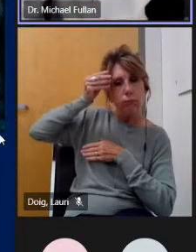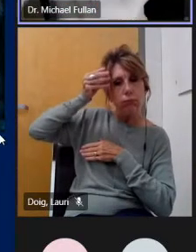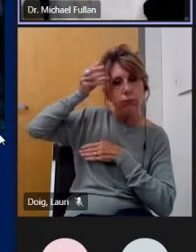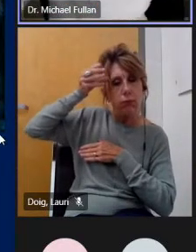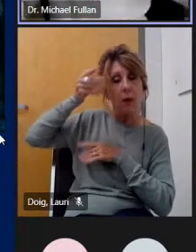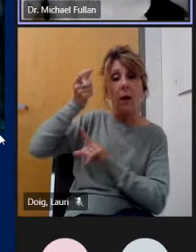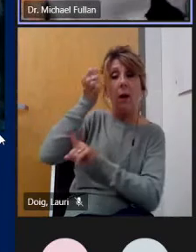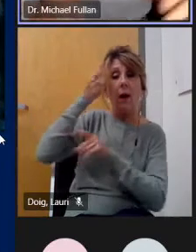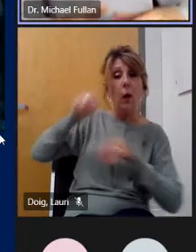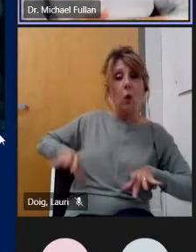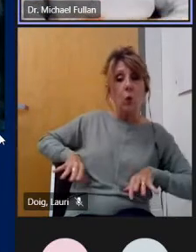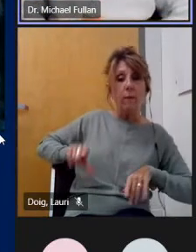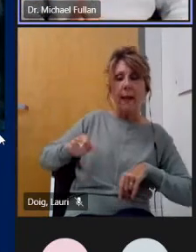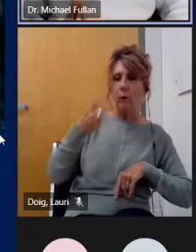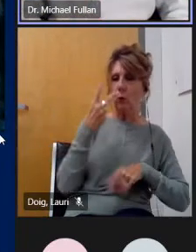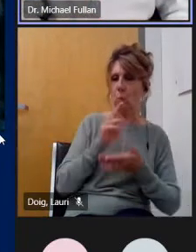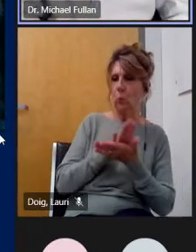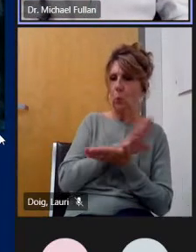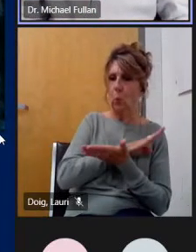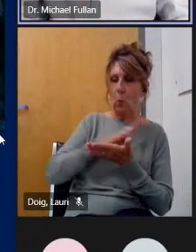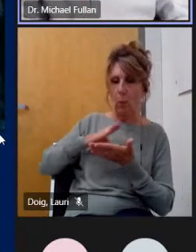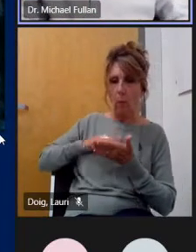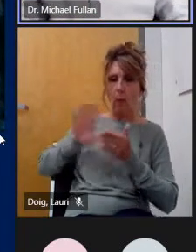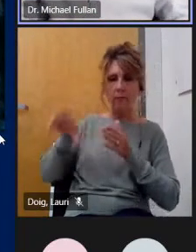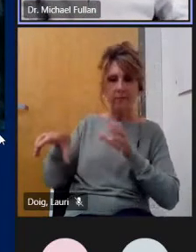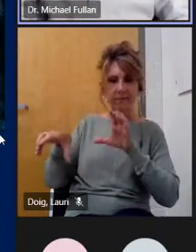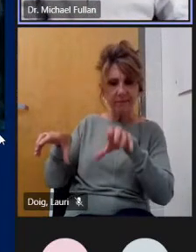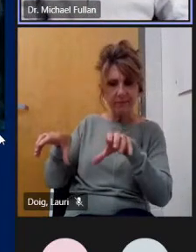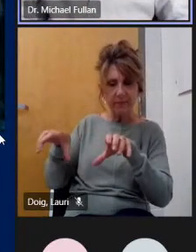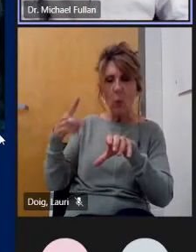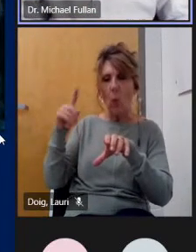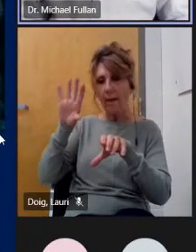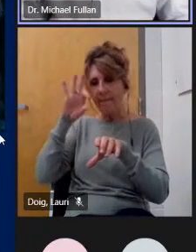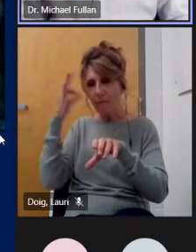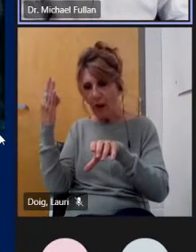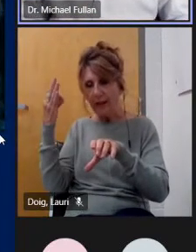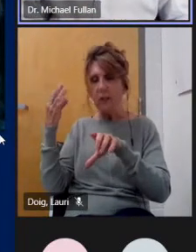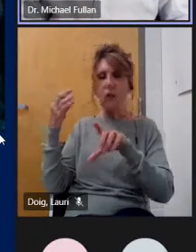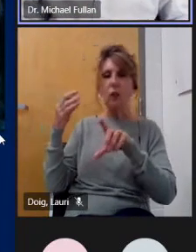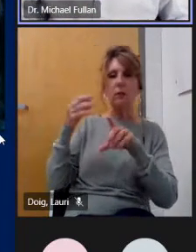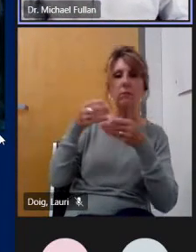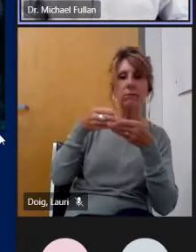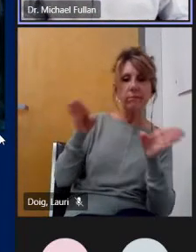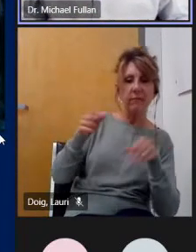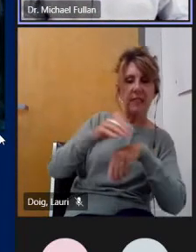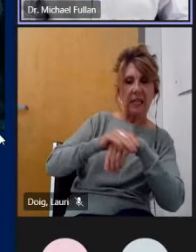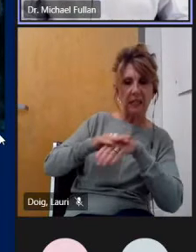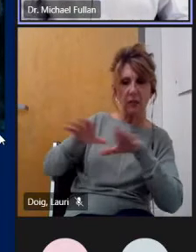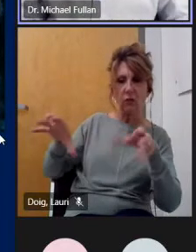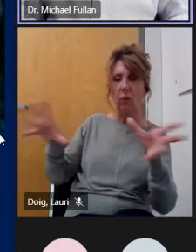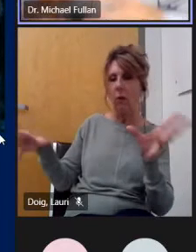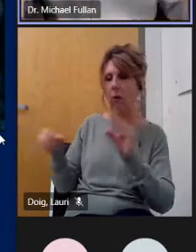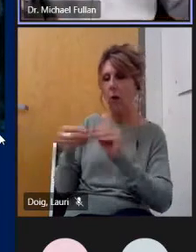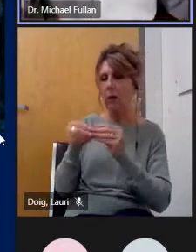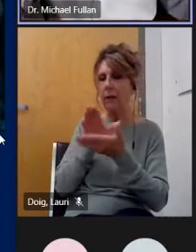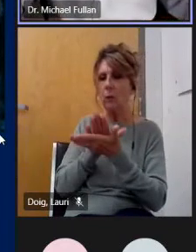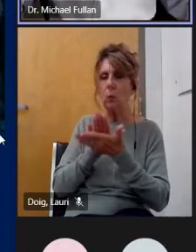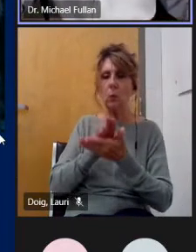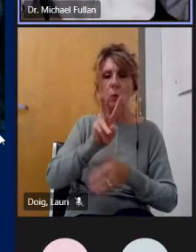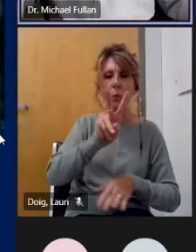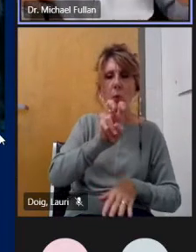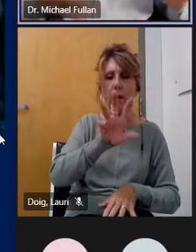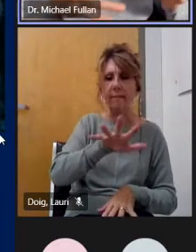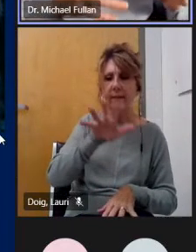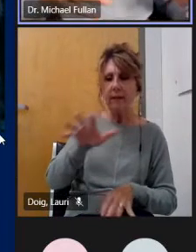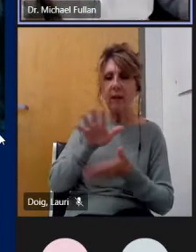small french and then a bigger single school board the total number of schools is about 255 so it's it's